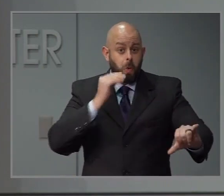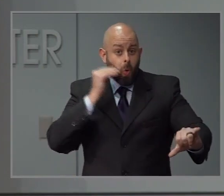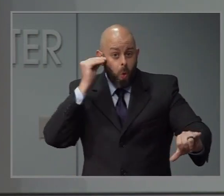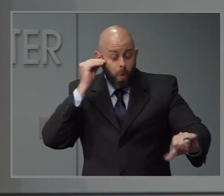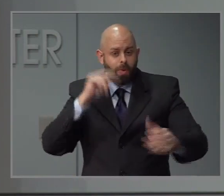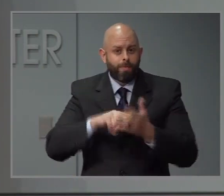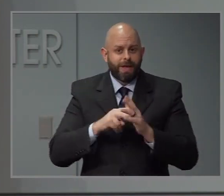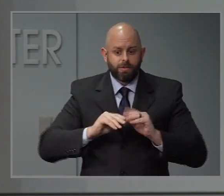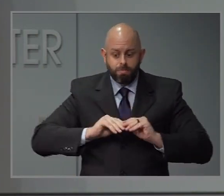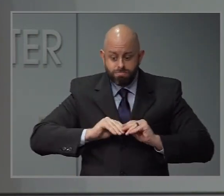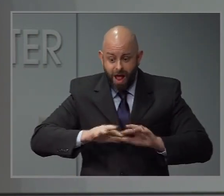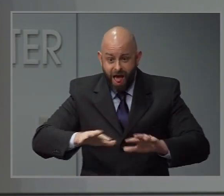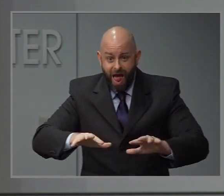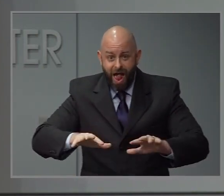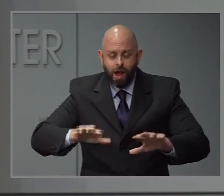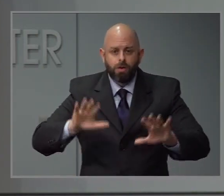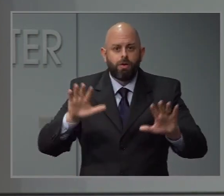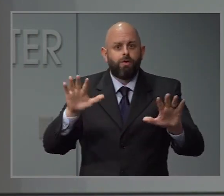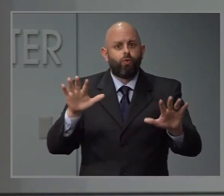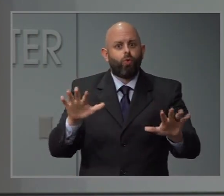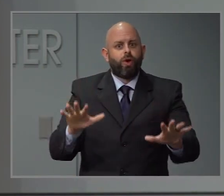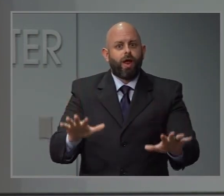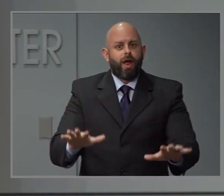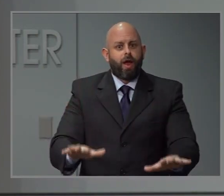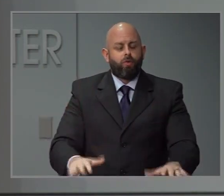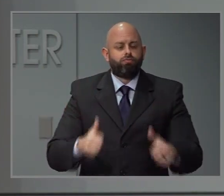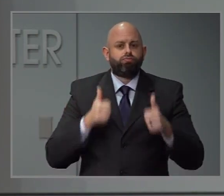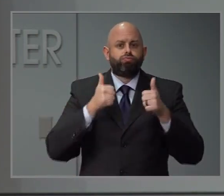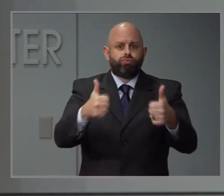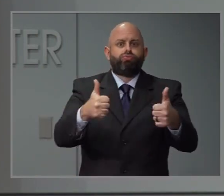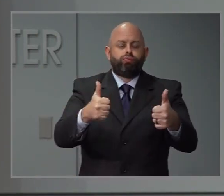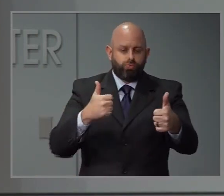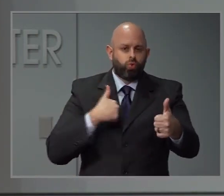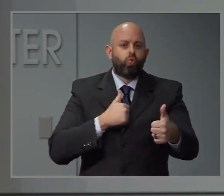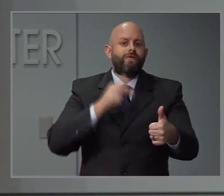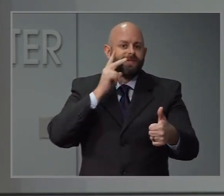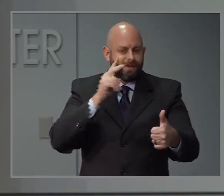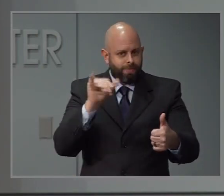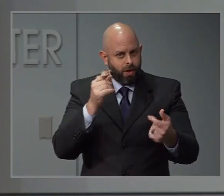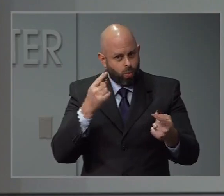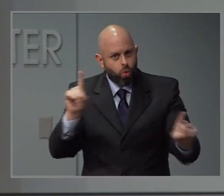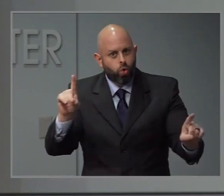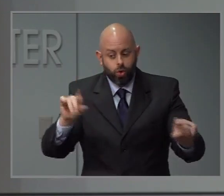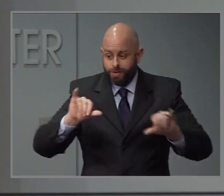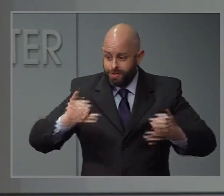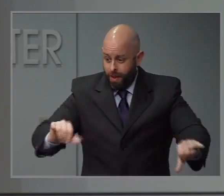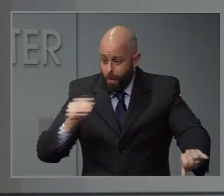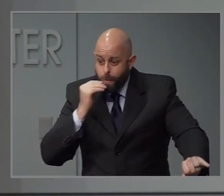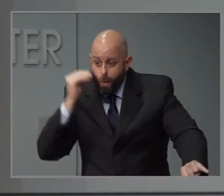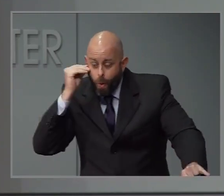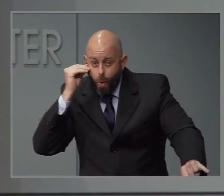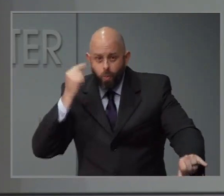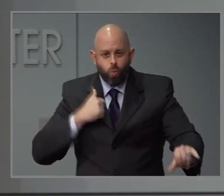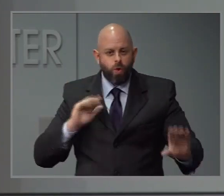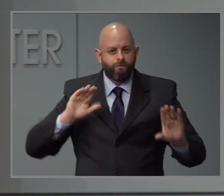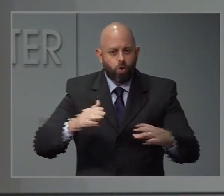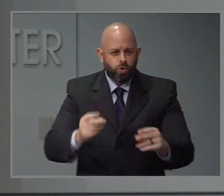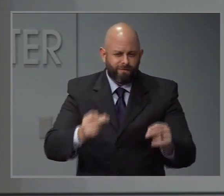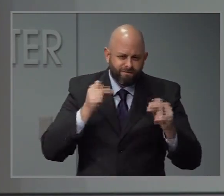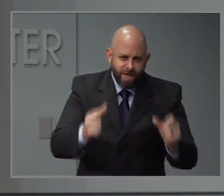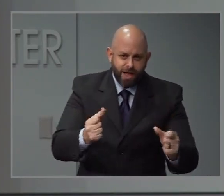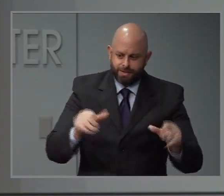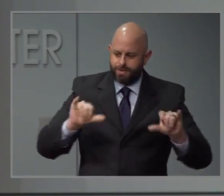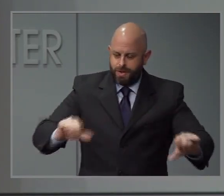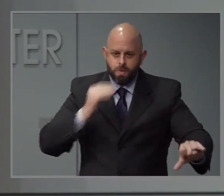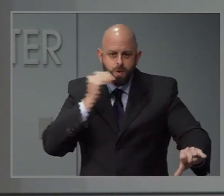We we have been we have seen that staying at home and that early aggressive work has kept us from having a